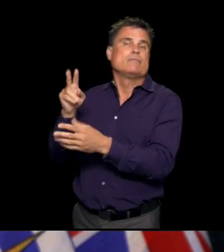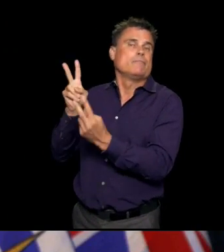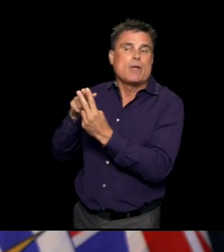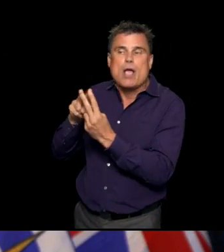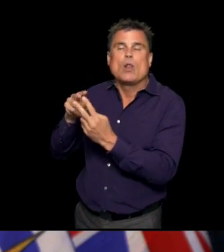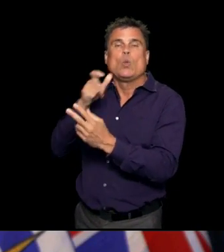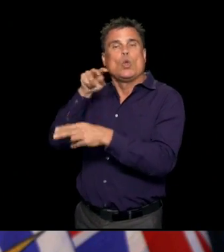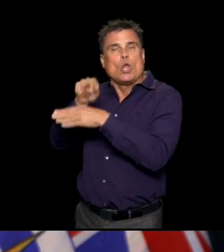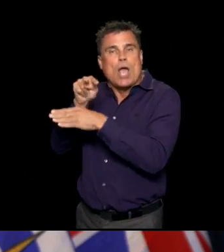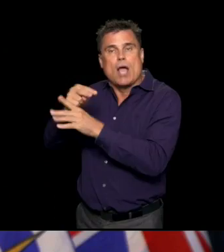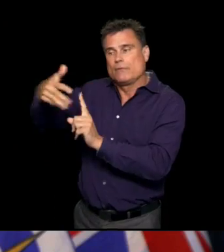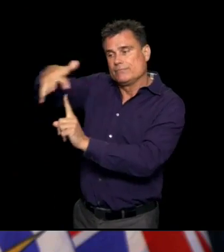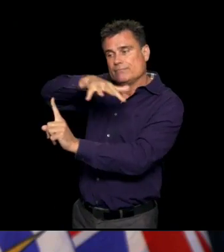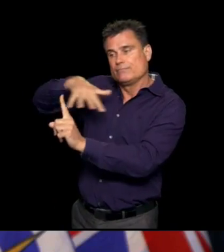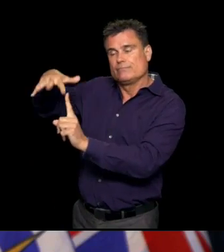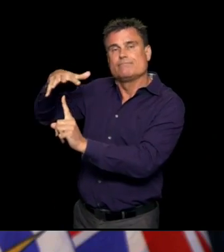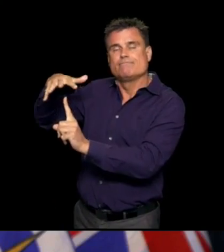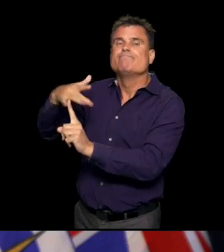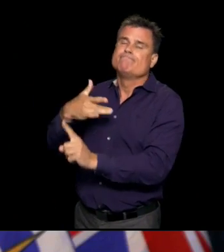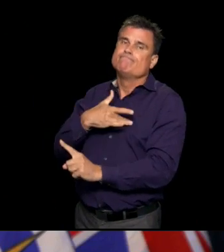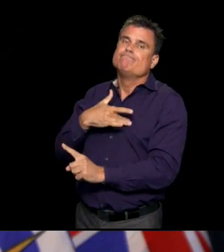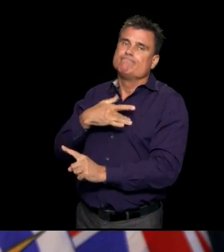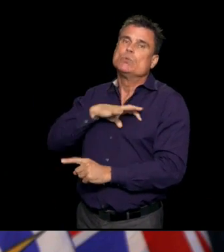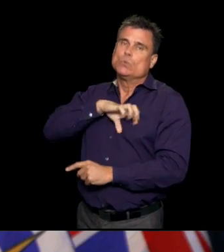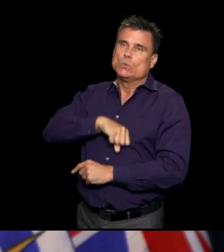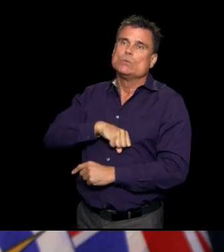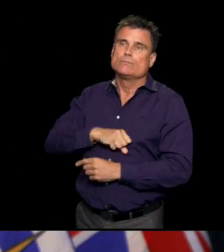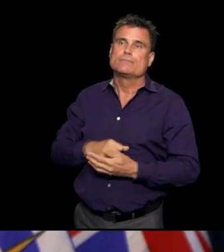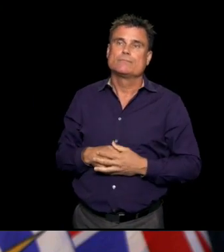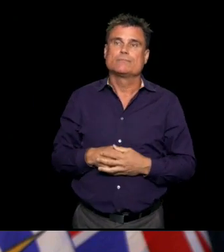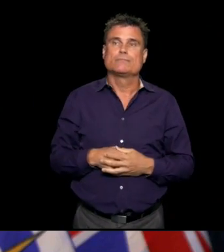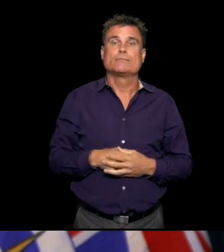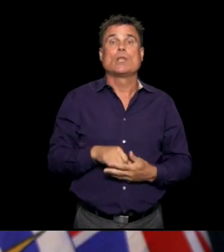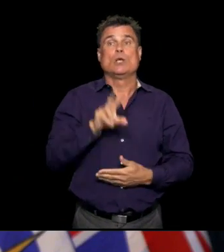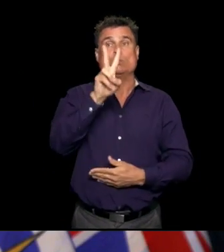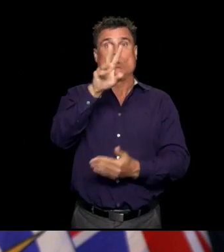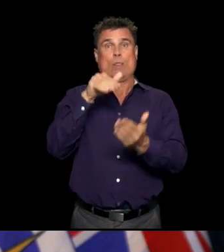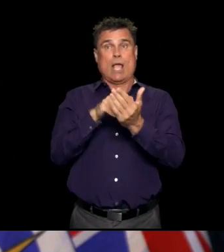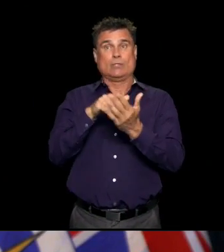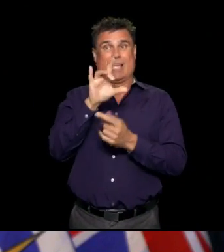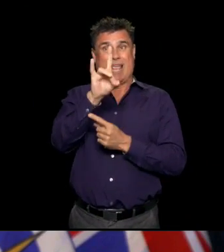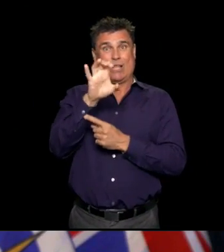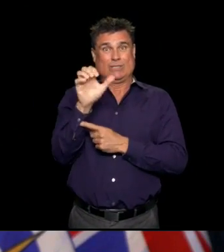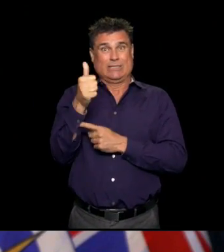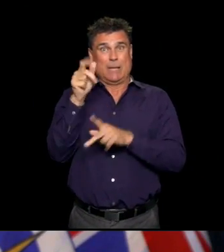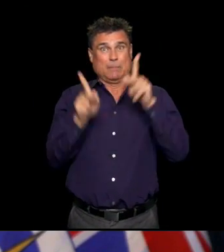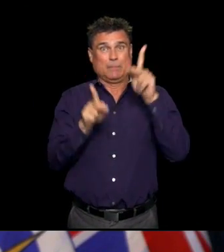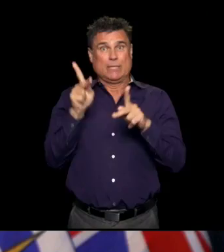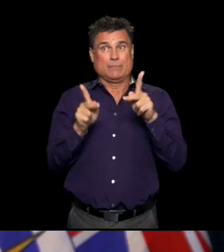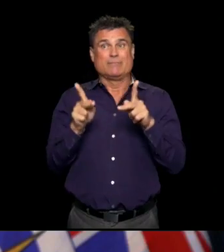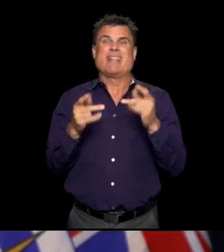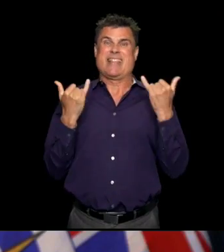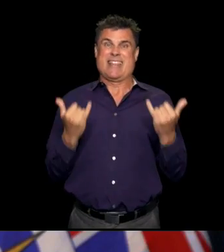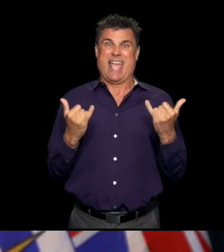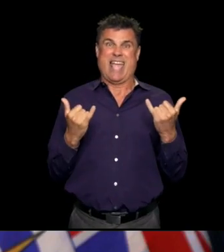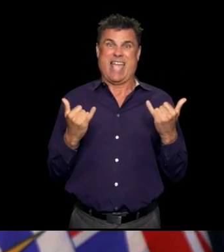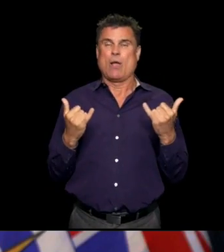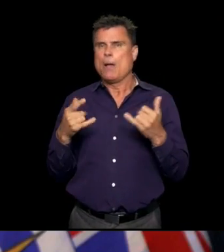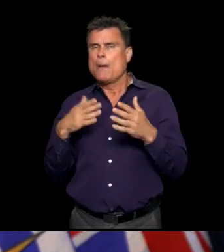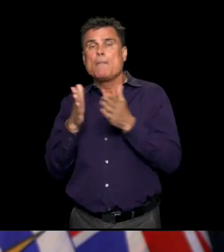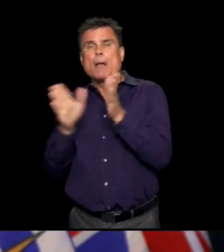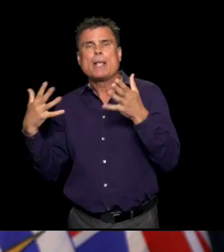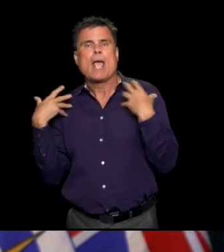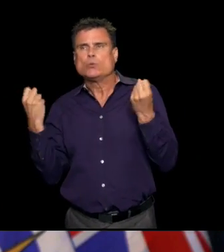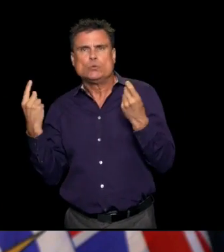them. We have 2,810 people now who are under active daily follow-up with public health